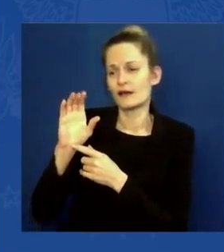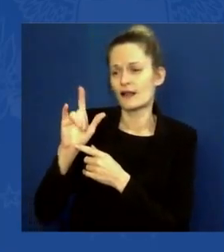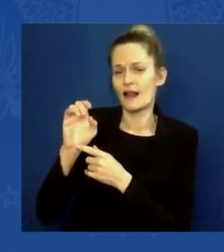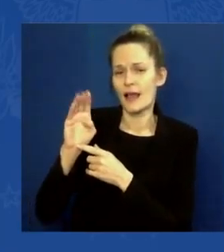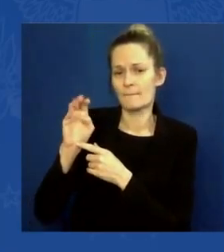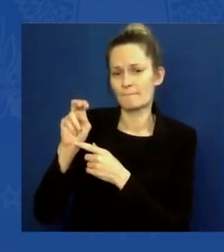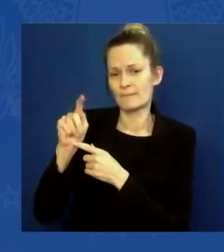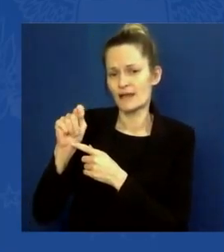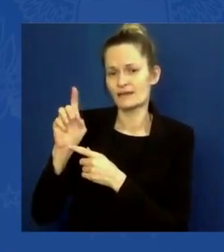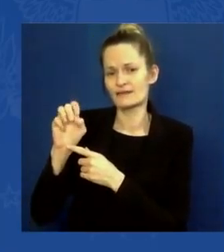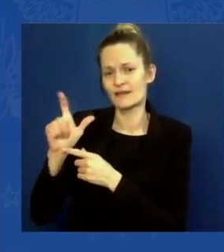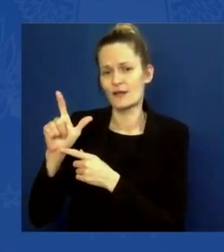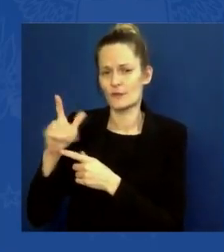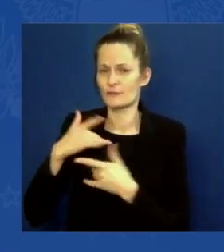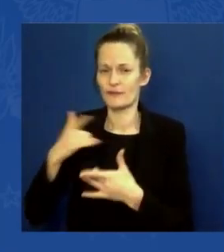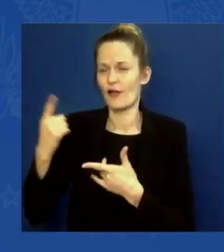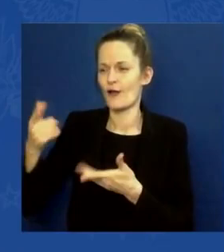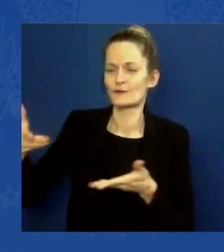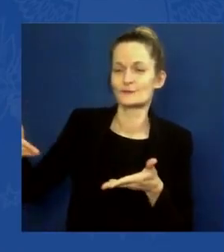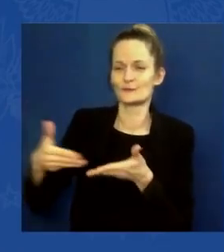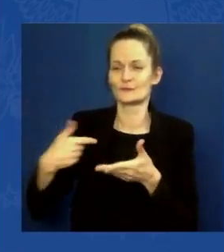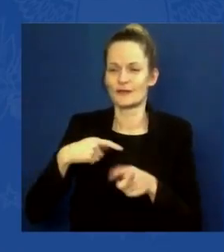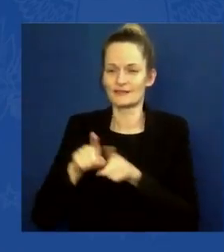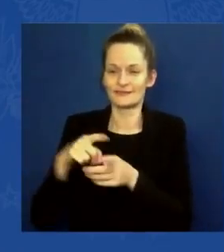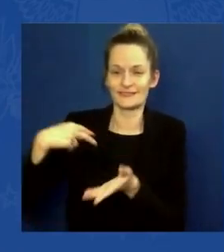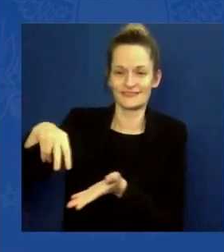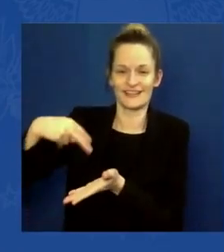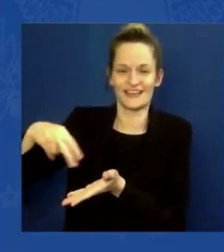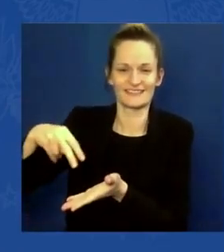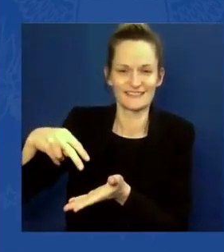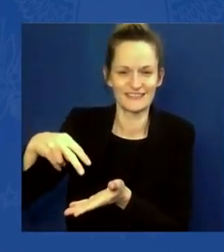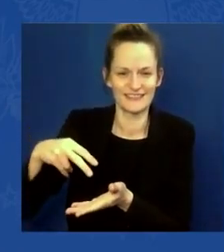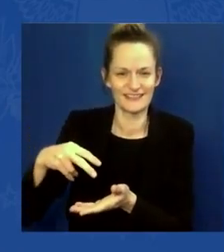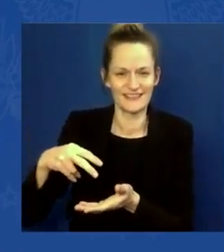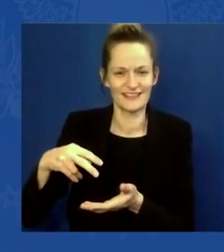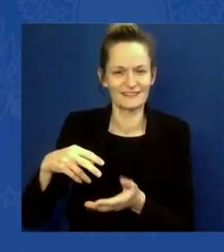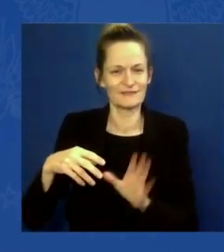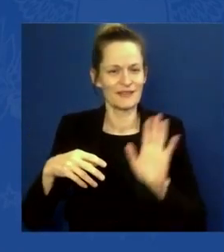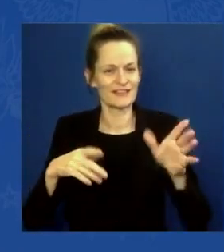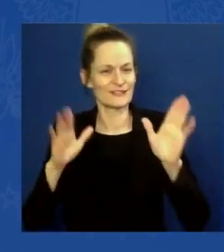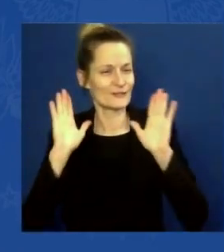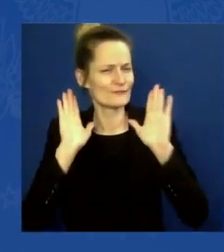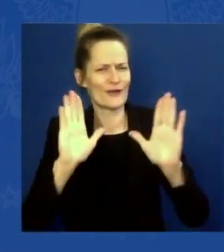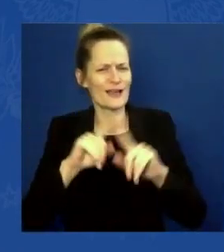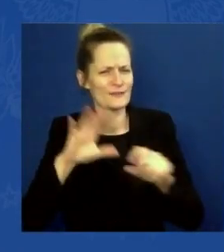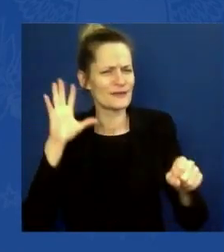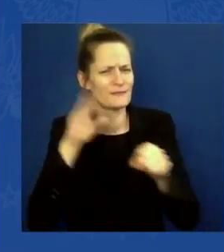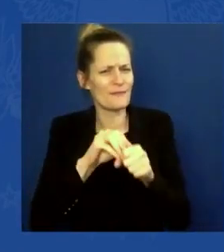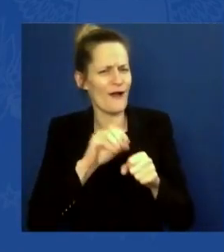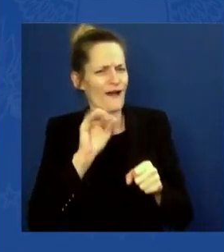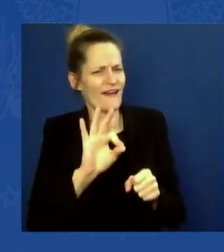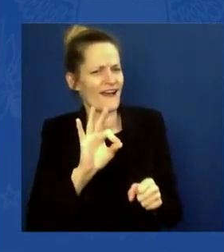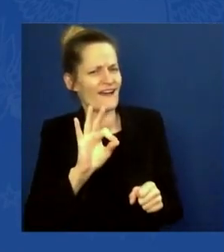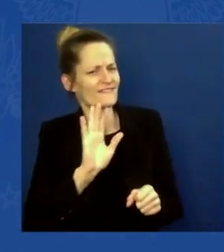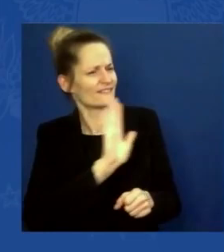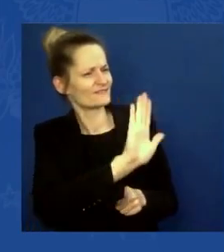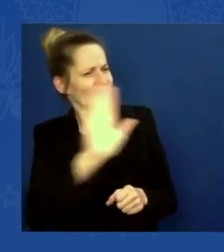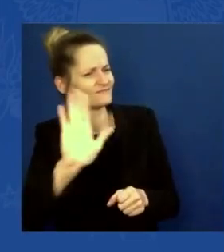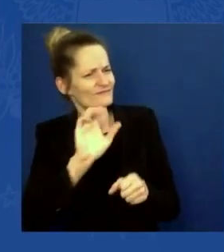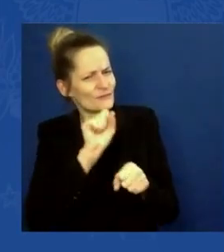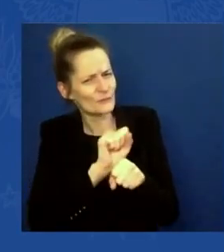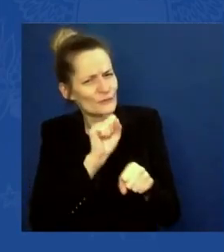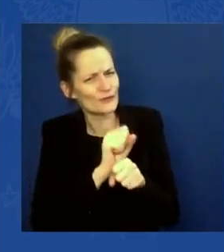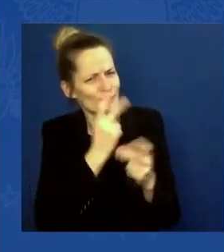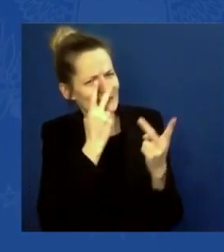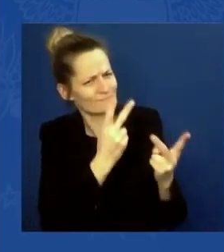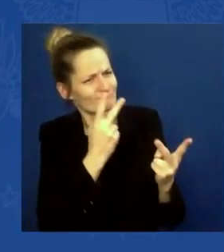and it's really great scene of you all working together. Dr. Keller and the NREL team, thanks